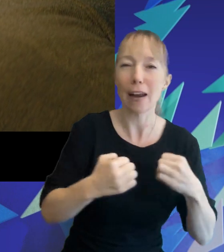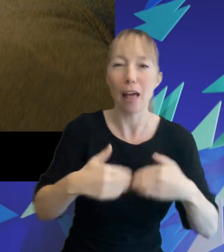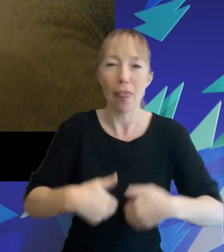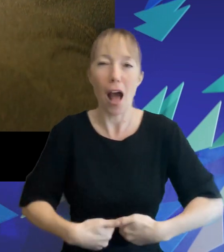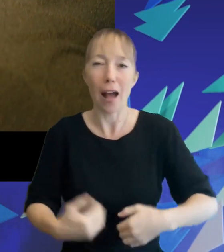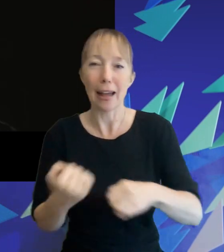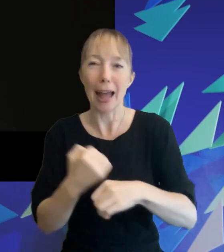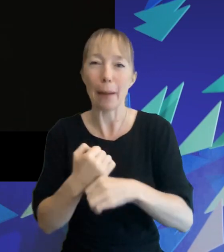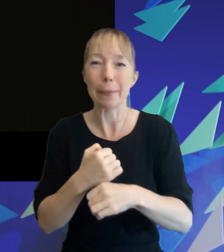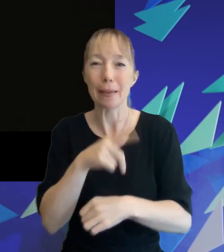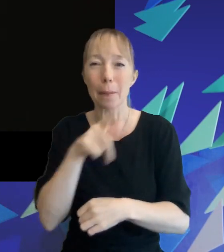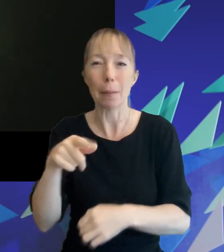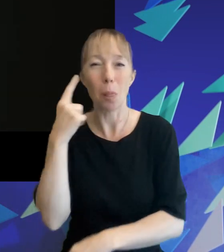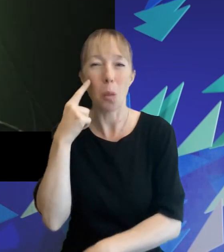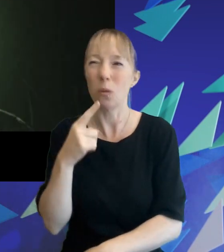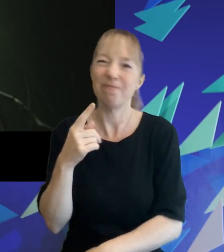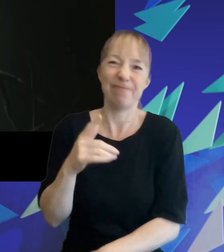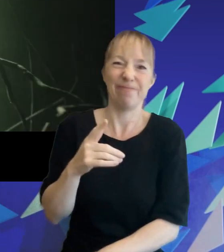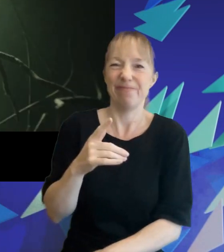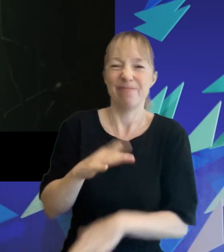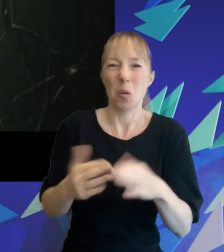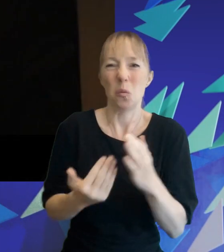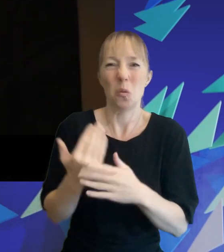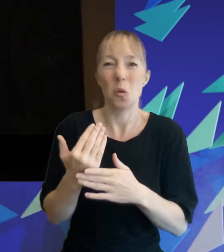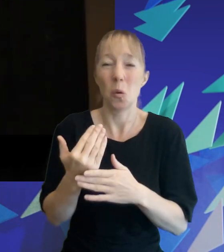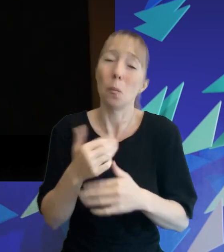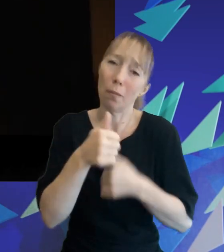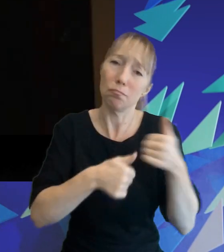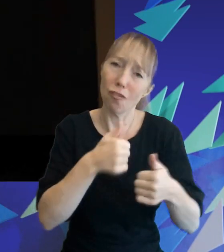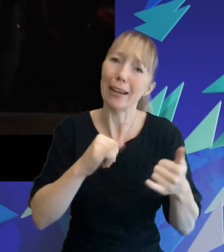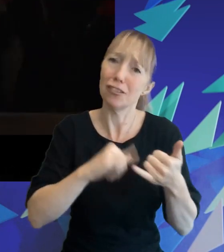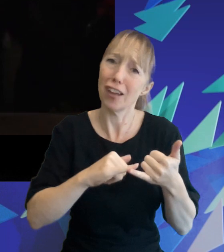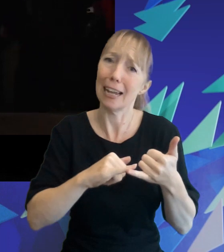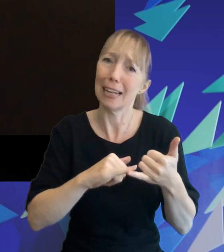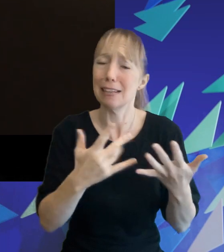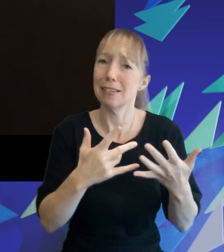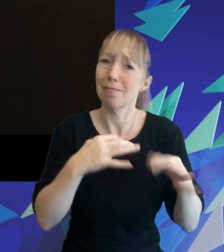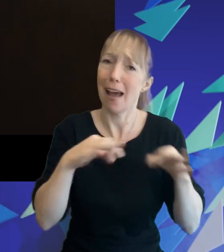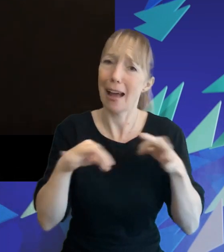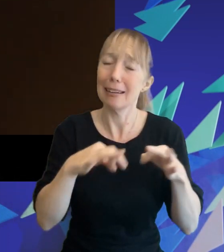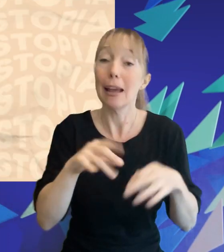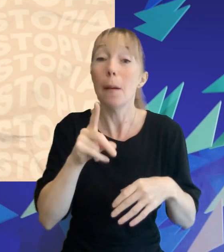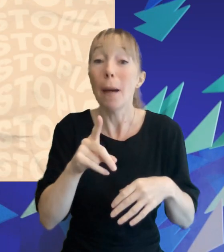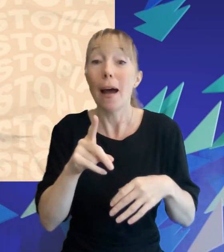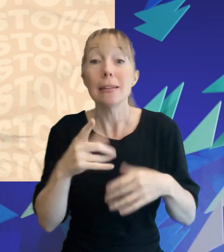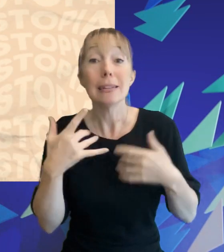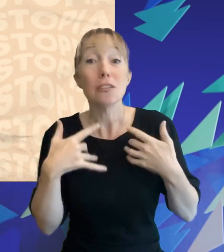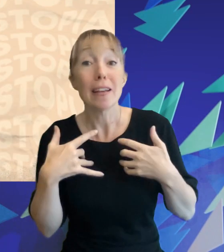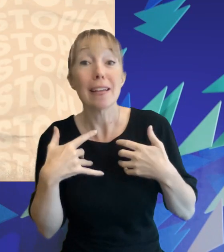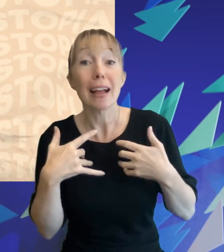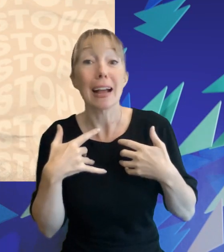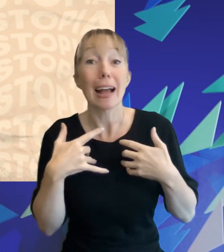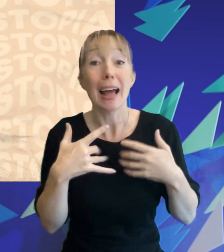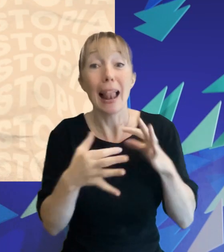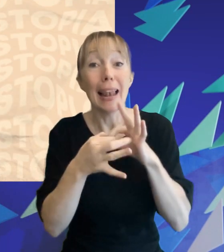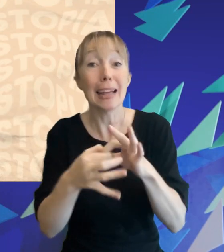hugely original despite the praise for woodley's performance interestingly at the time there was a bleed into tv with cass morgan's